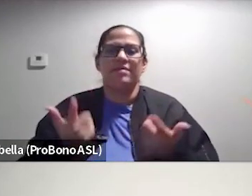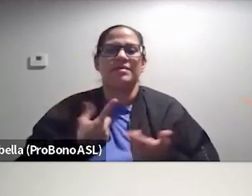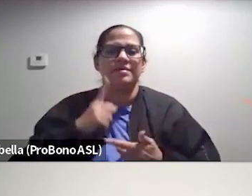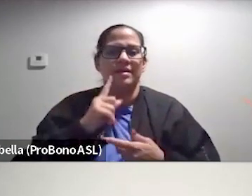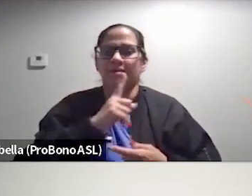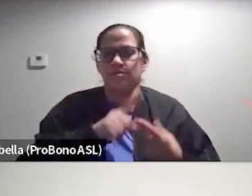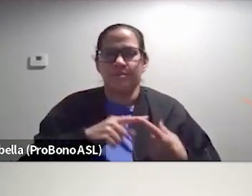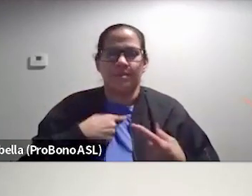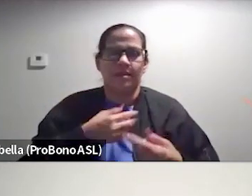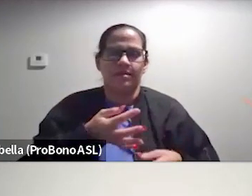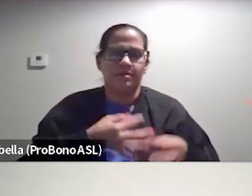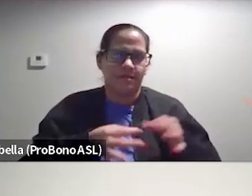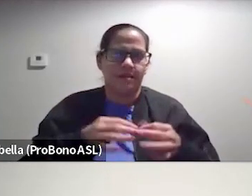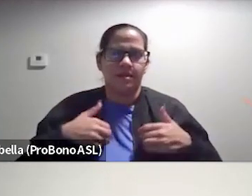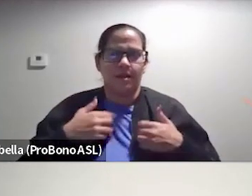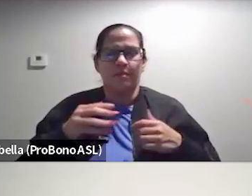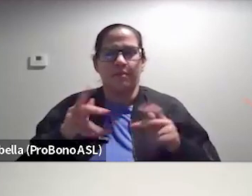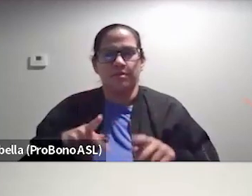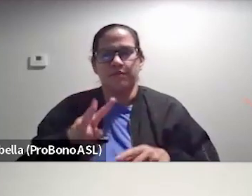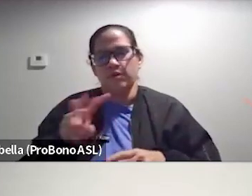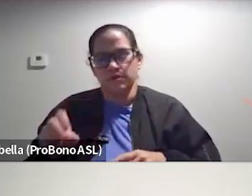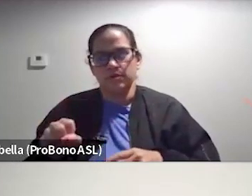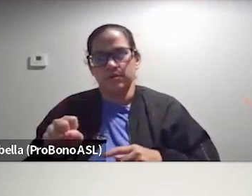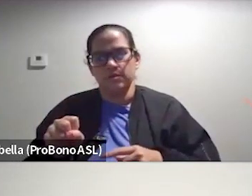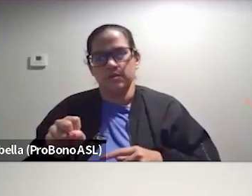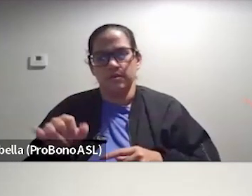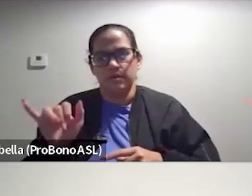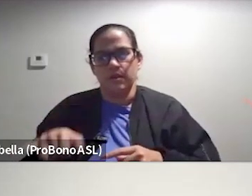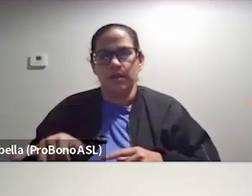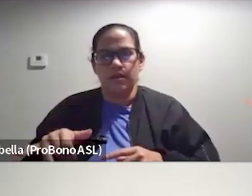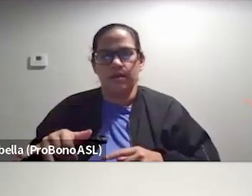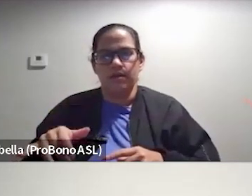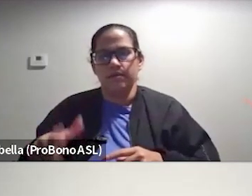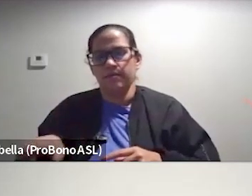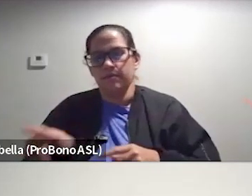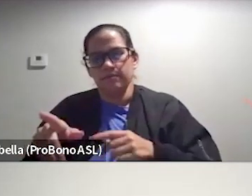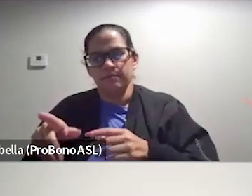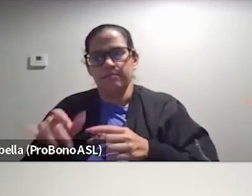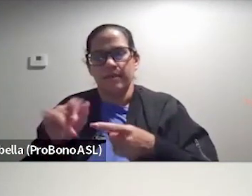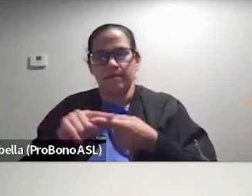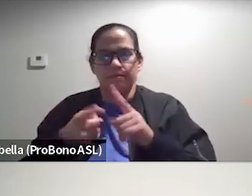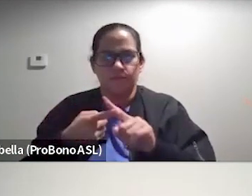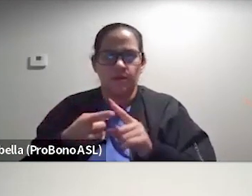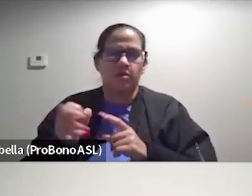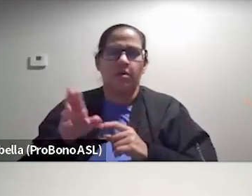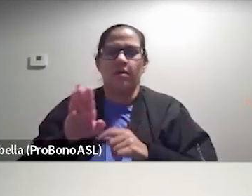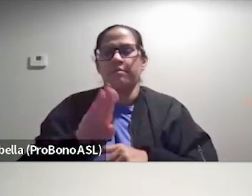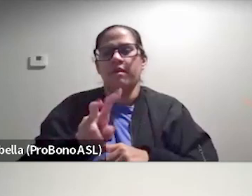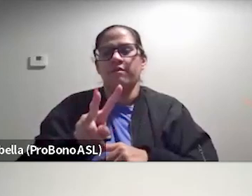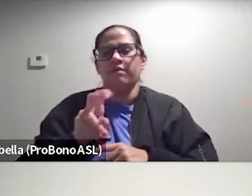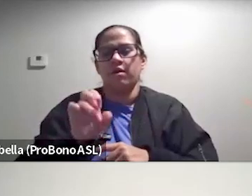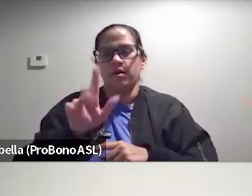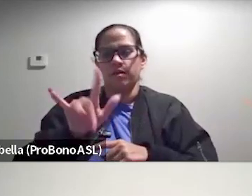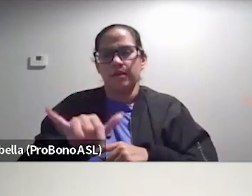a, yes, as a young person versus like the side black folks on friends or Beverly Hills, 90210.